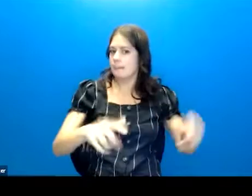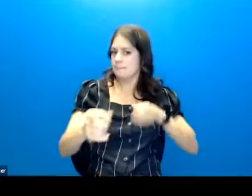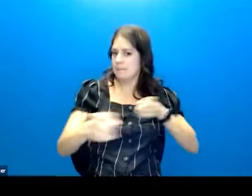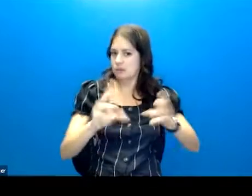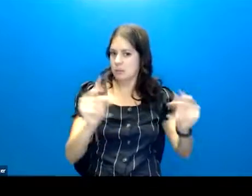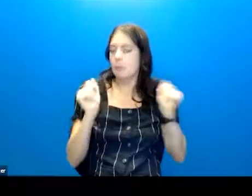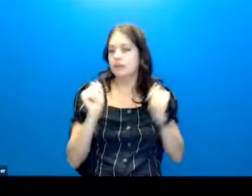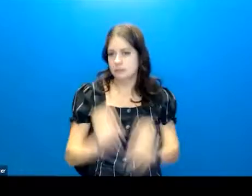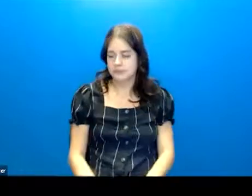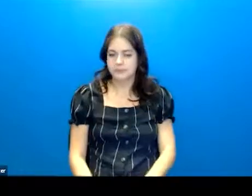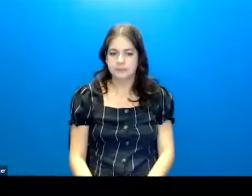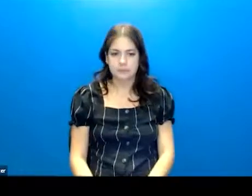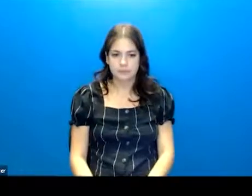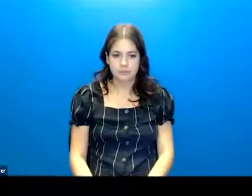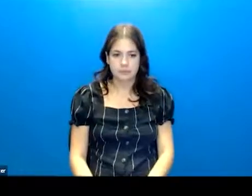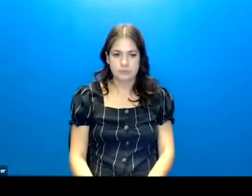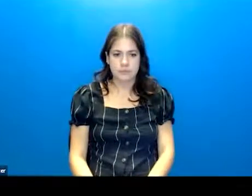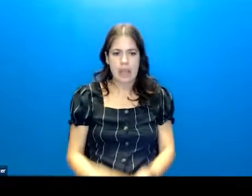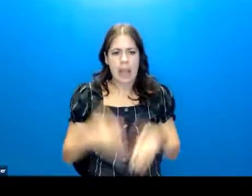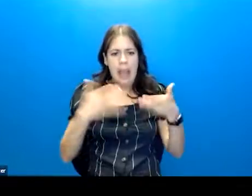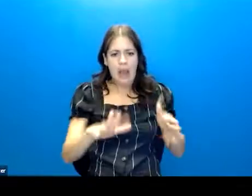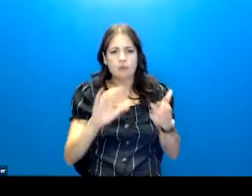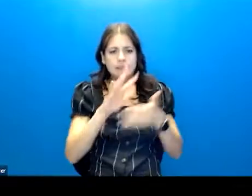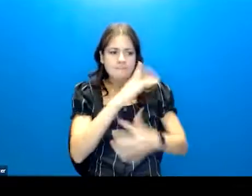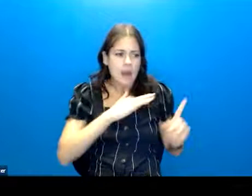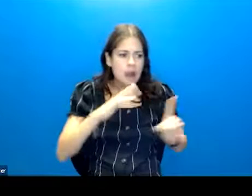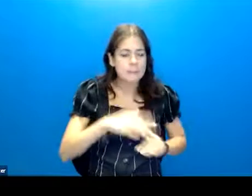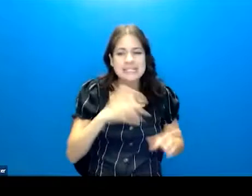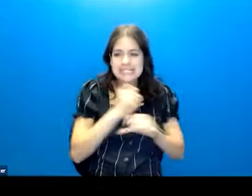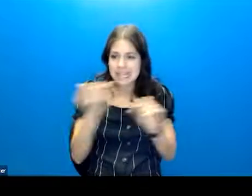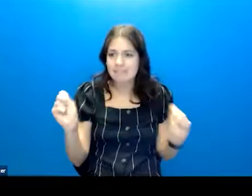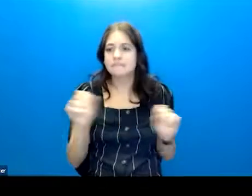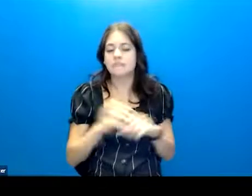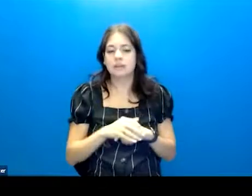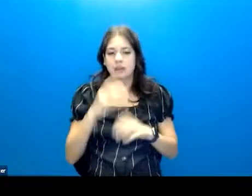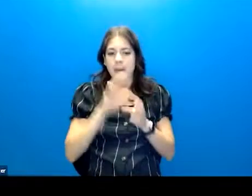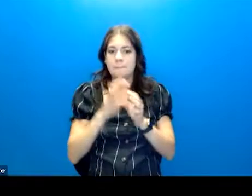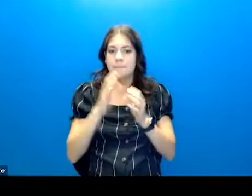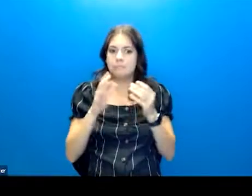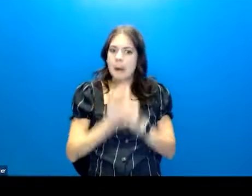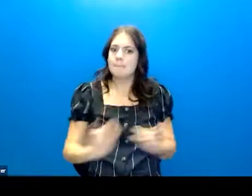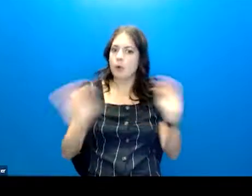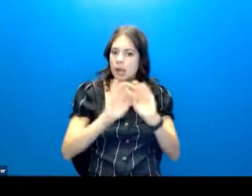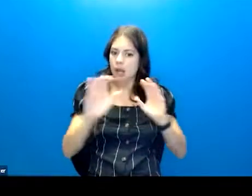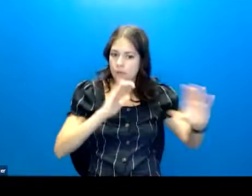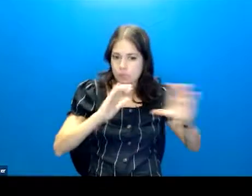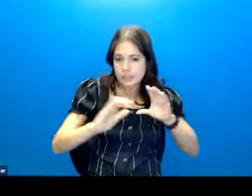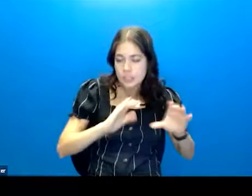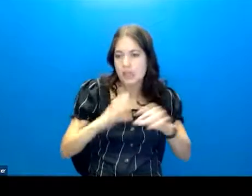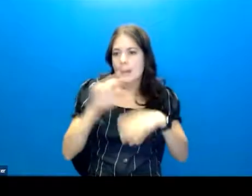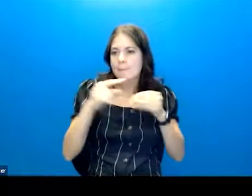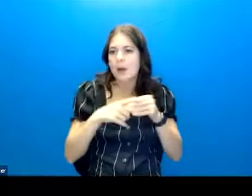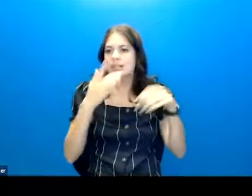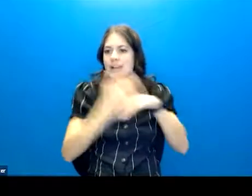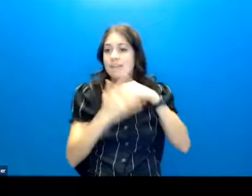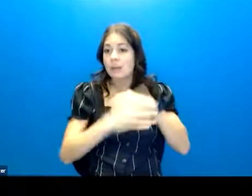the moment. Ways to make the environment safe. That often leads to a very important conversation about what's